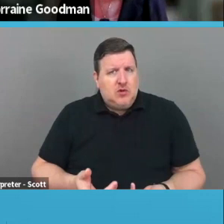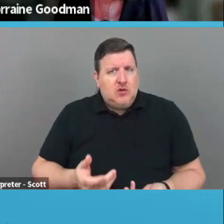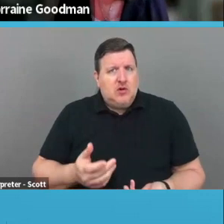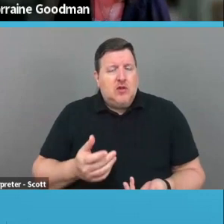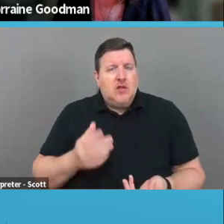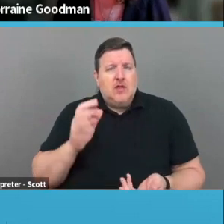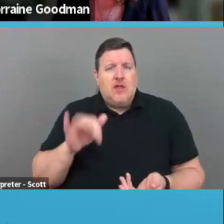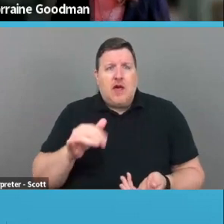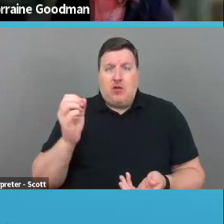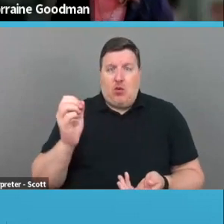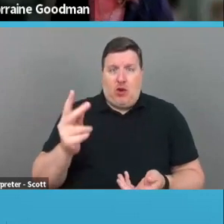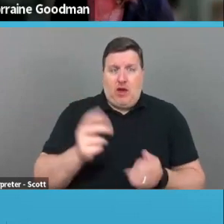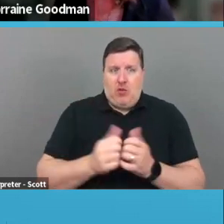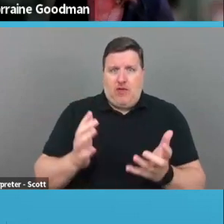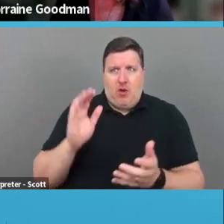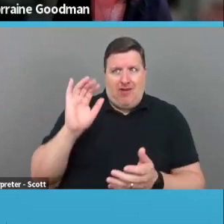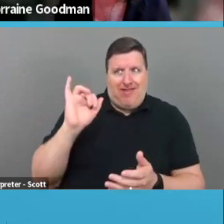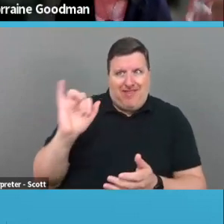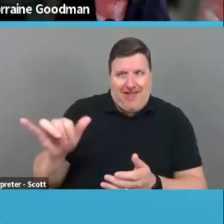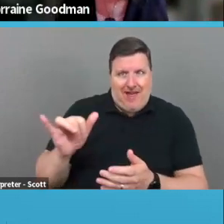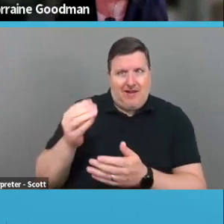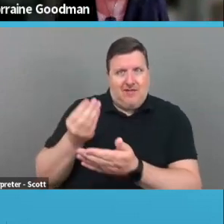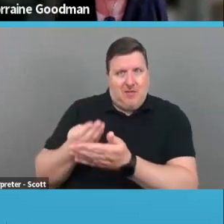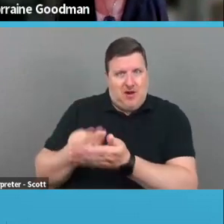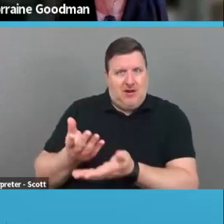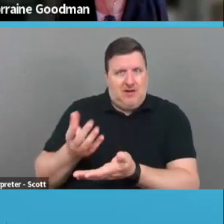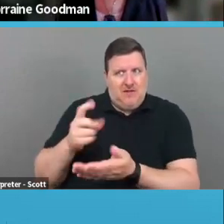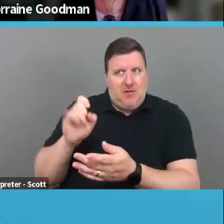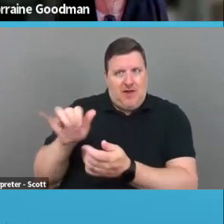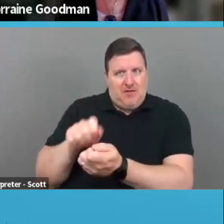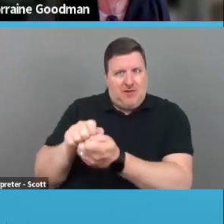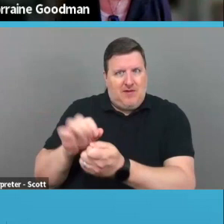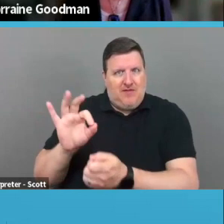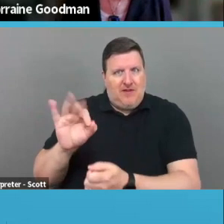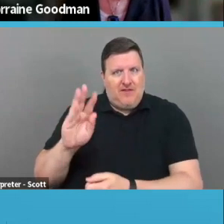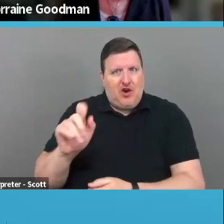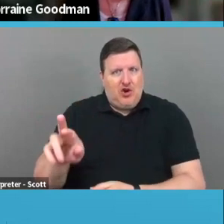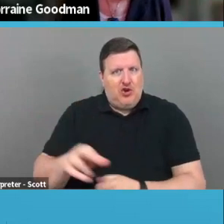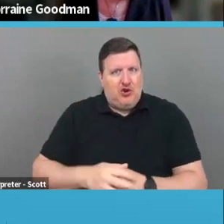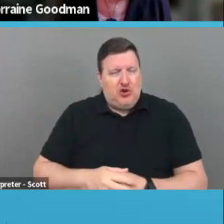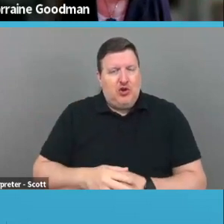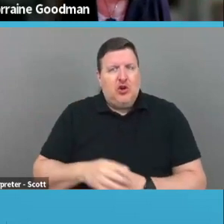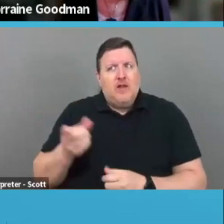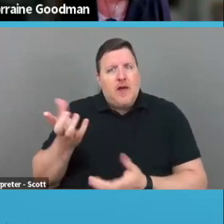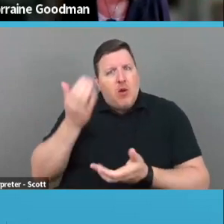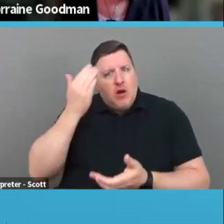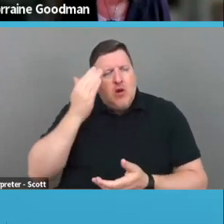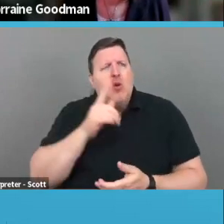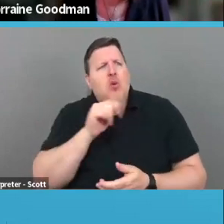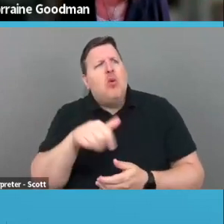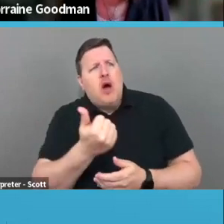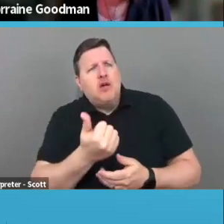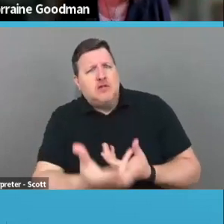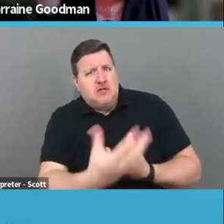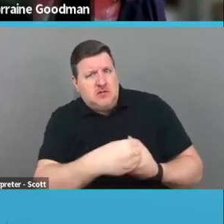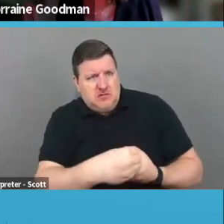your, without that, that funders money. Right. They want to know who else is playing in